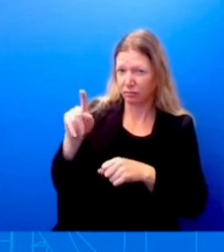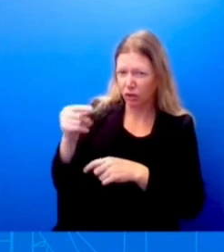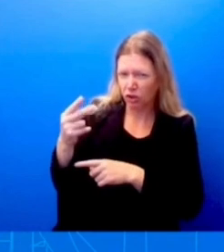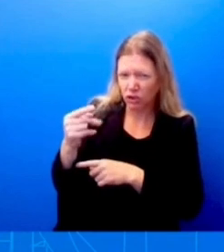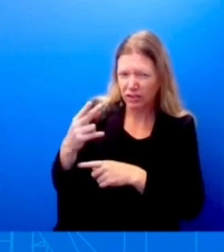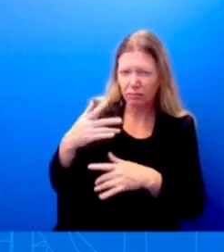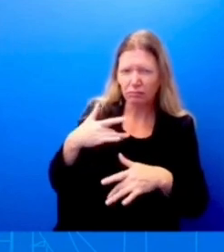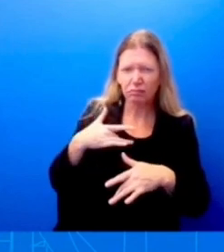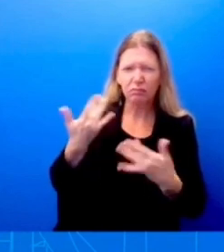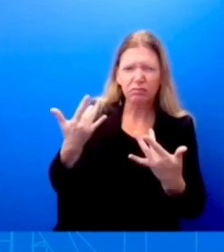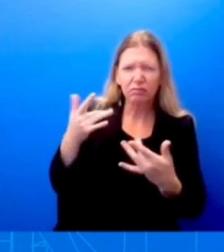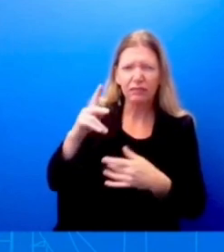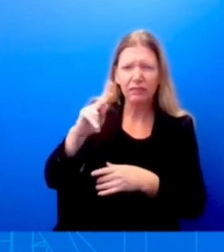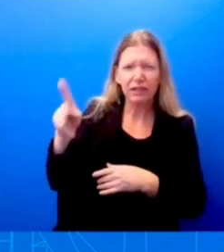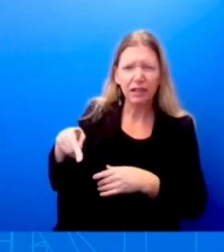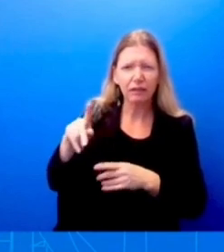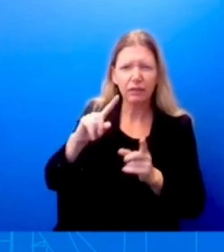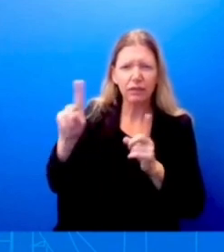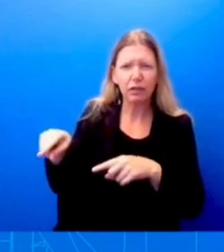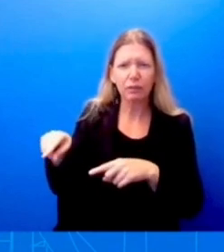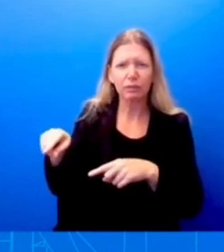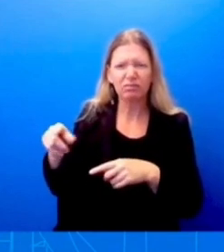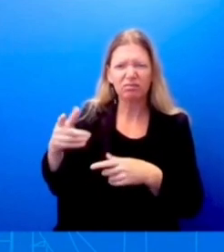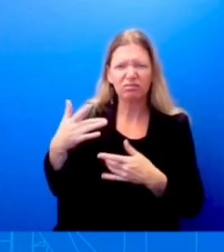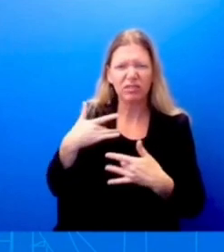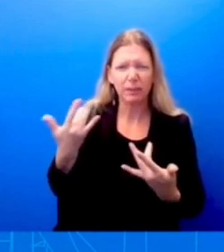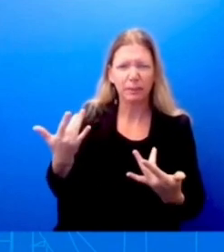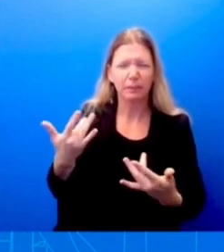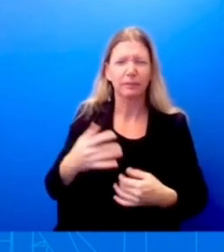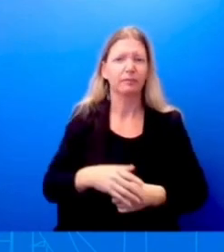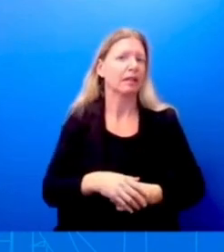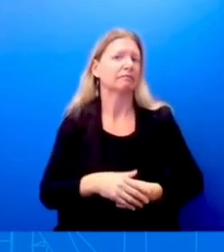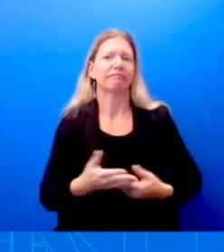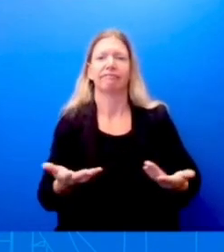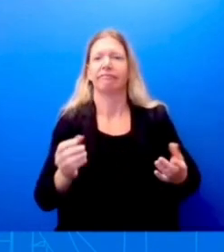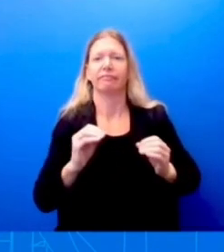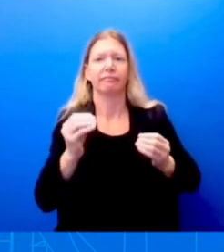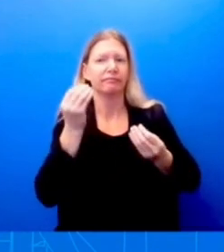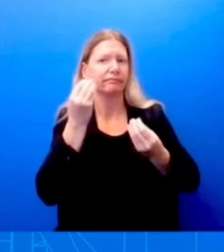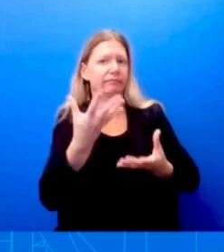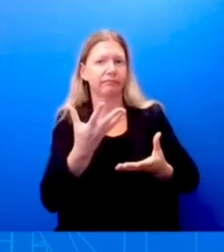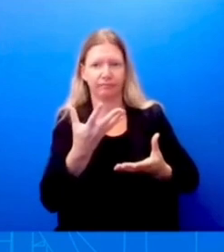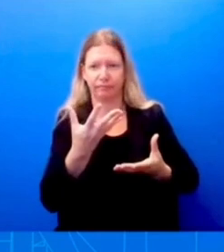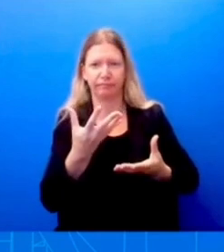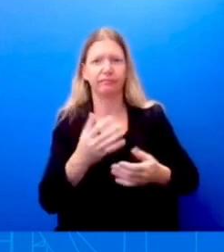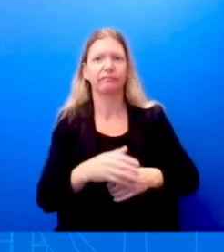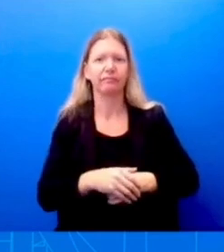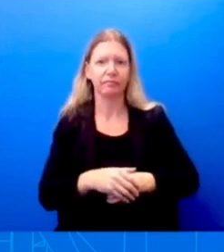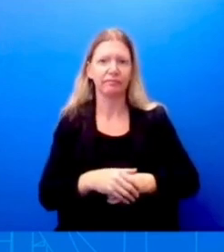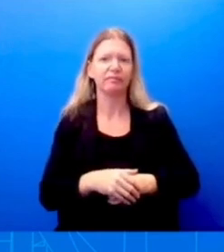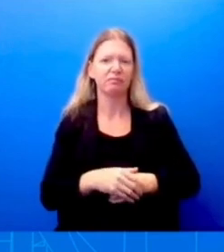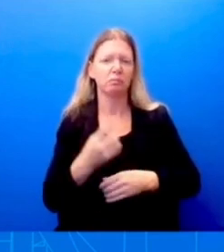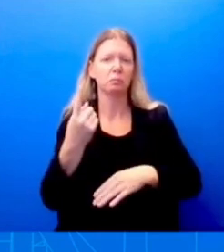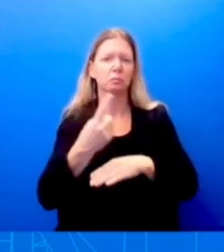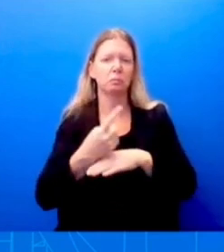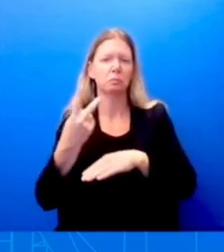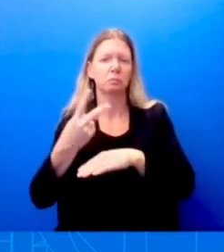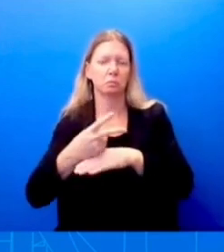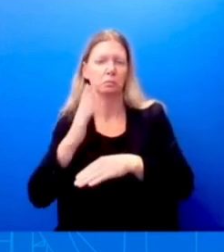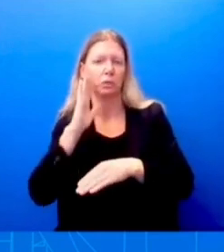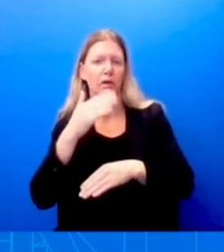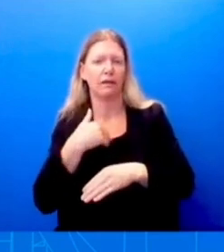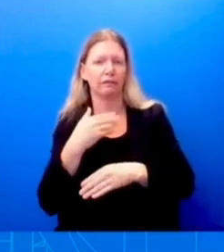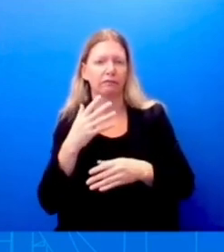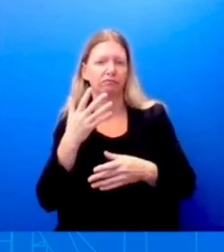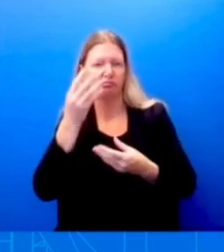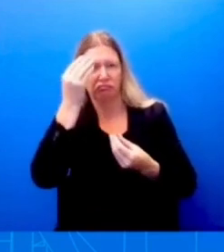So I don't have anything to share on Thursday. Uh, we'll certainly have some more to share, uh, in the coming day or two. On China, there are a lot of